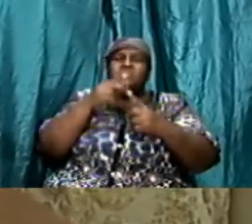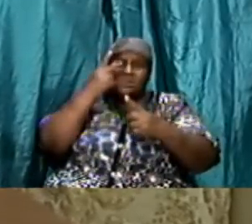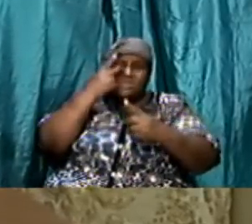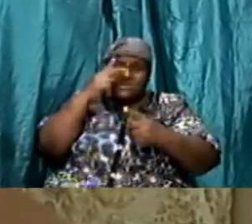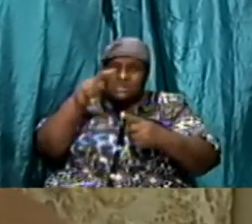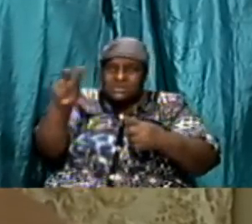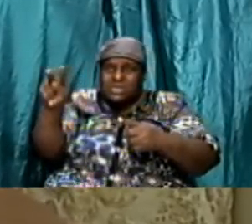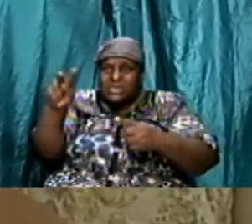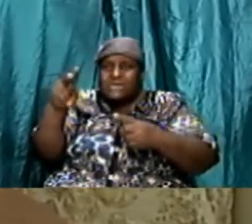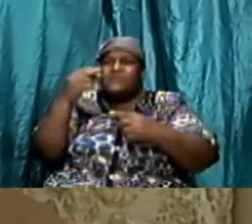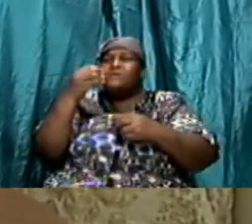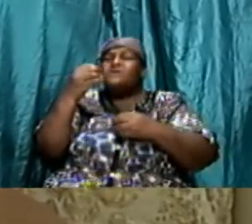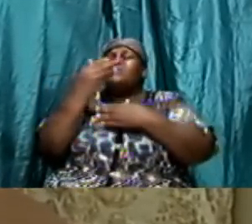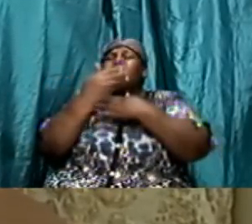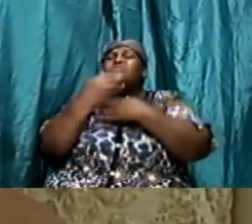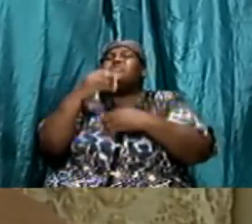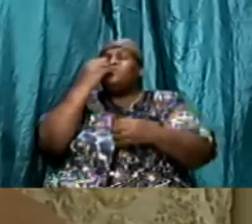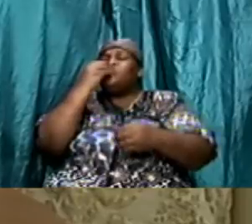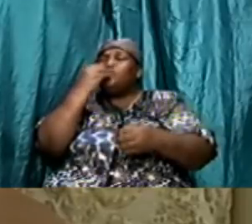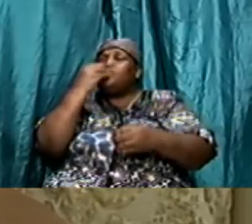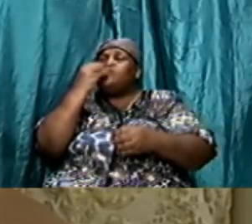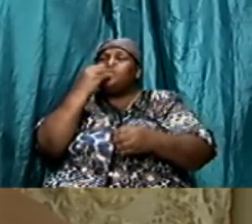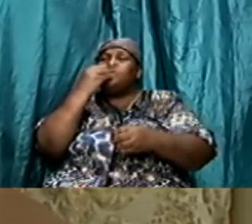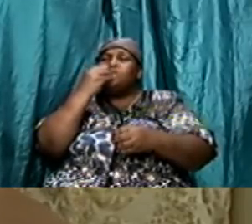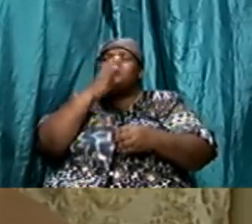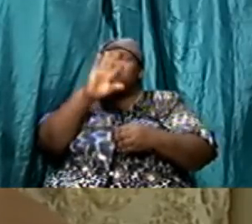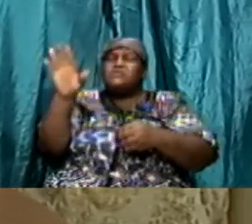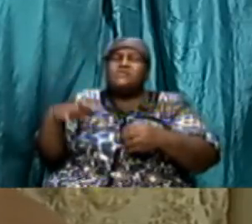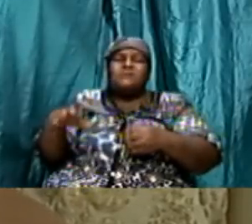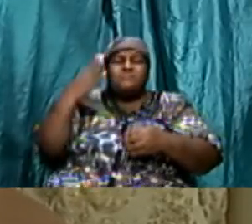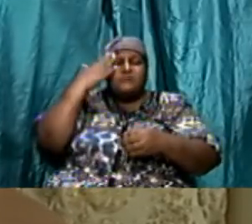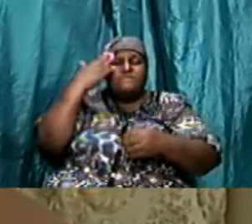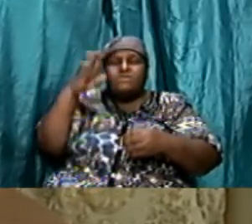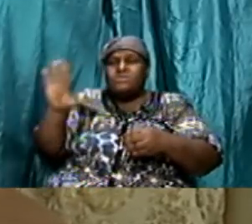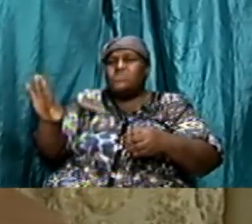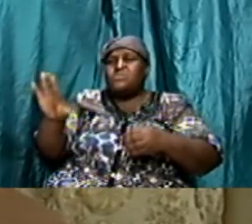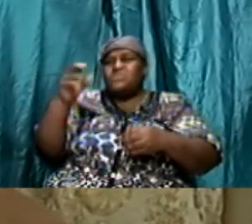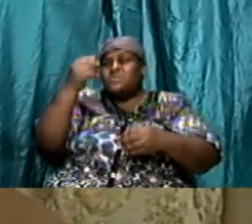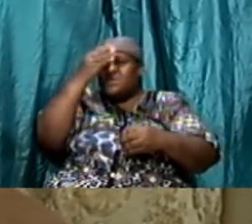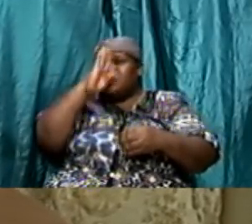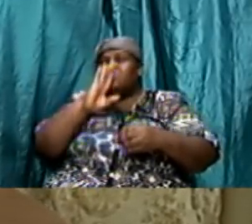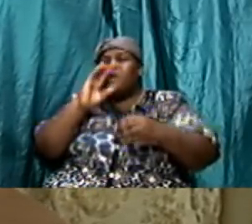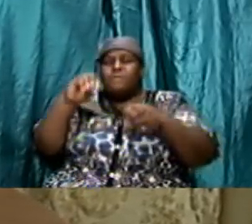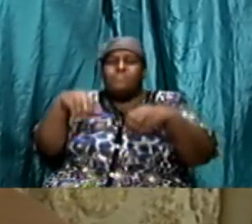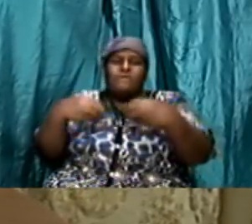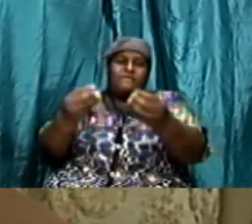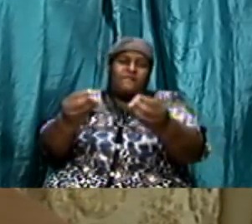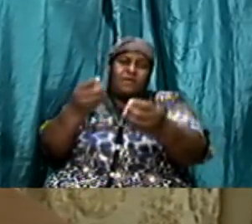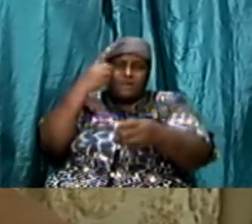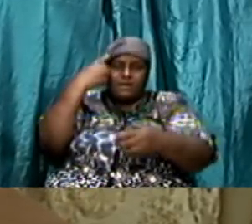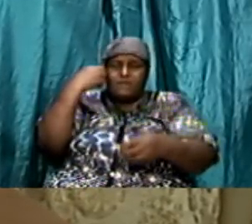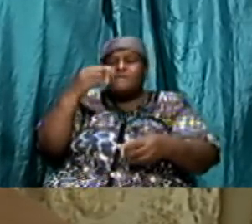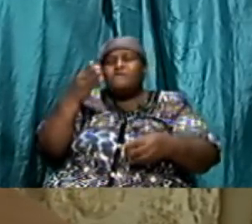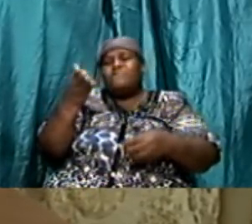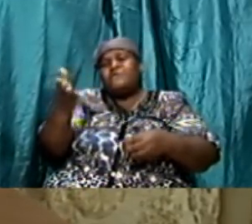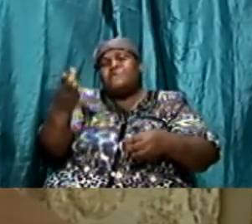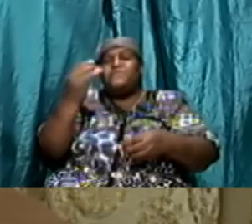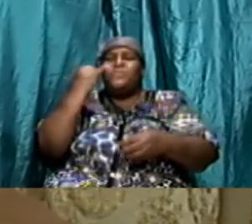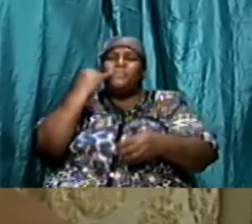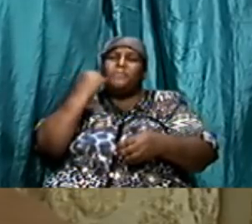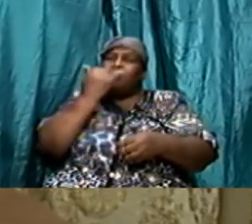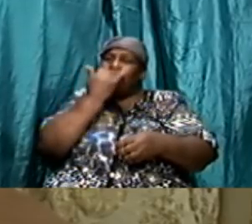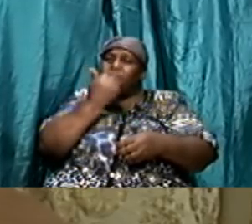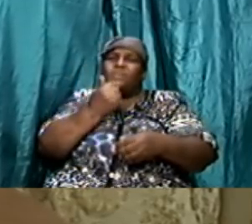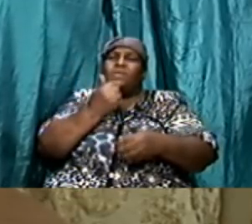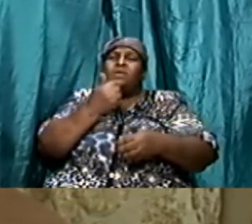they didn't know what it was per se and god somewhat provided this for them so this is what god told them to that they should gather